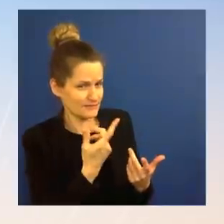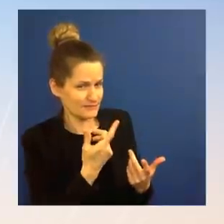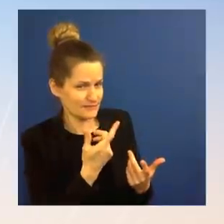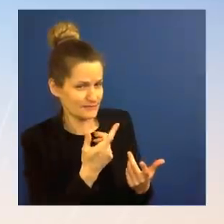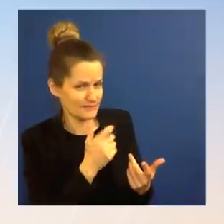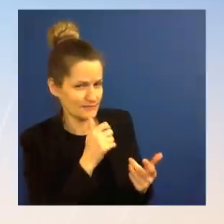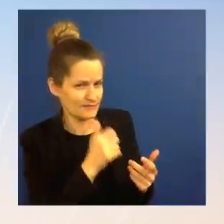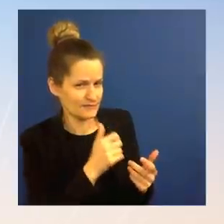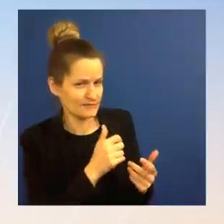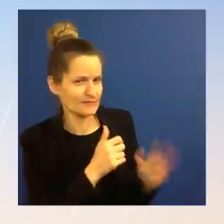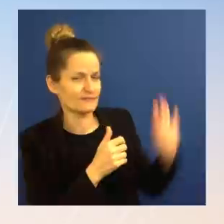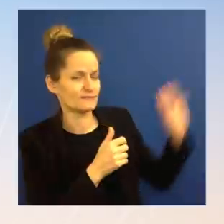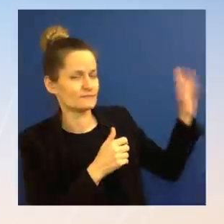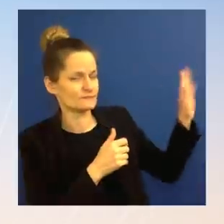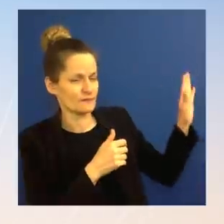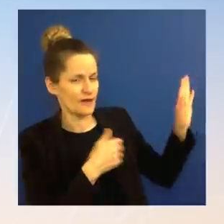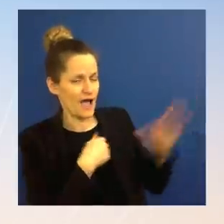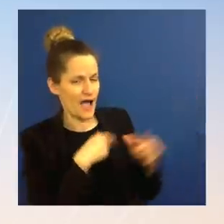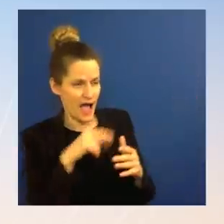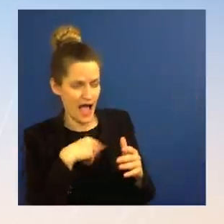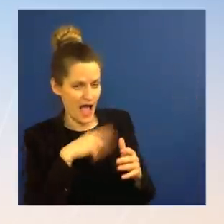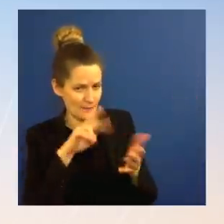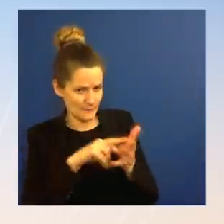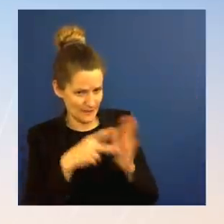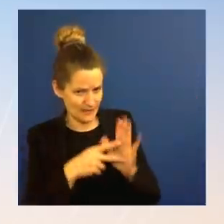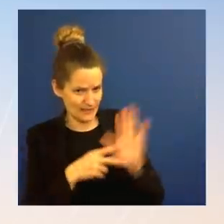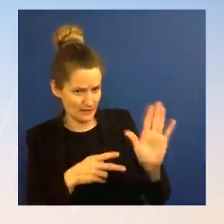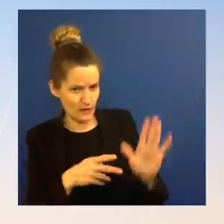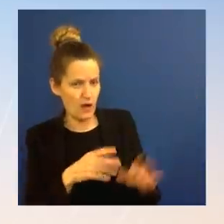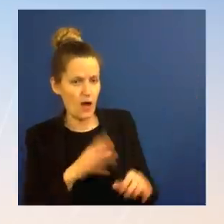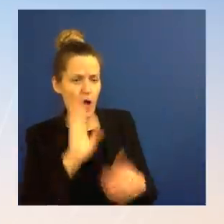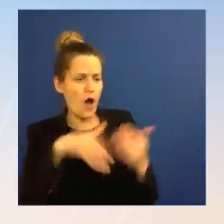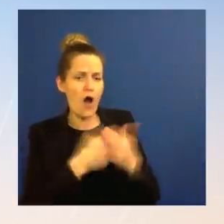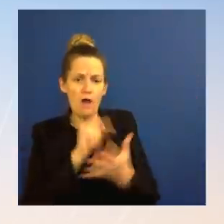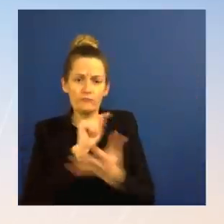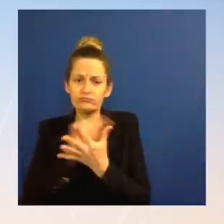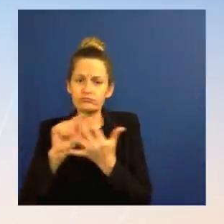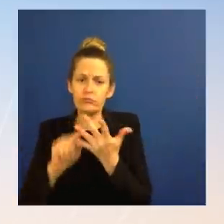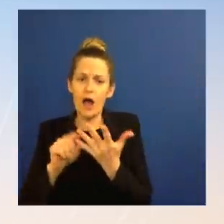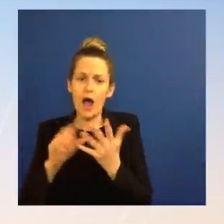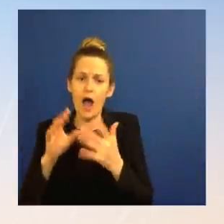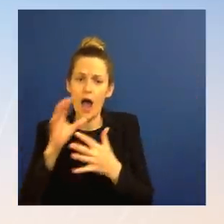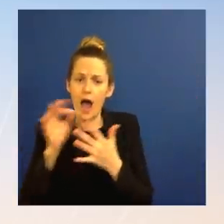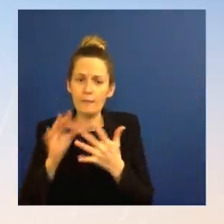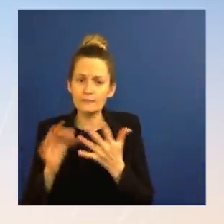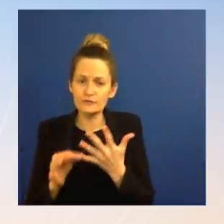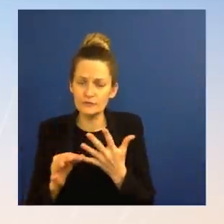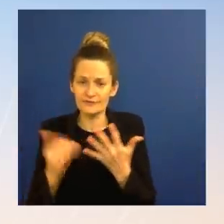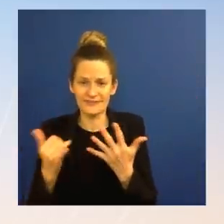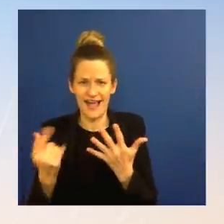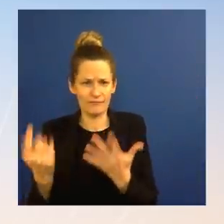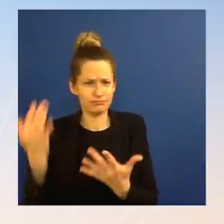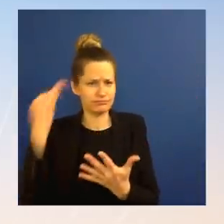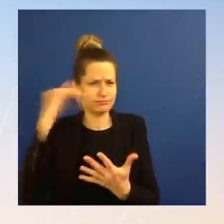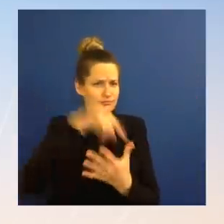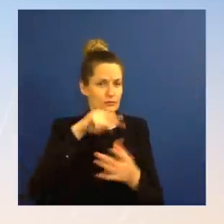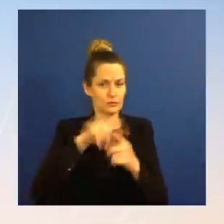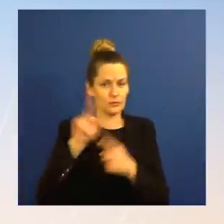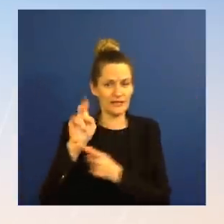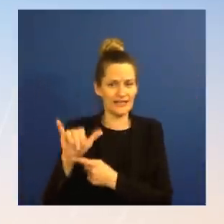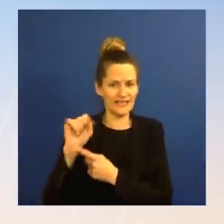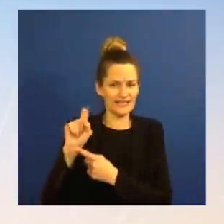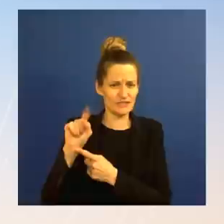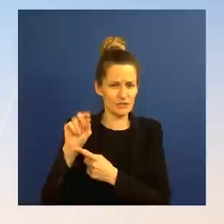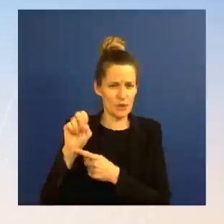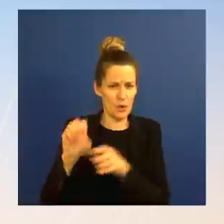construction one of them? If we're trying to bring about more supply, that does not address any problem. The It's supply